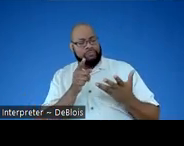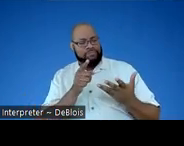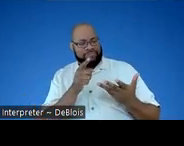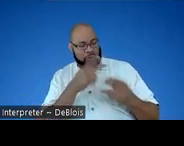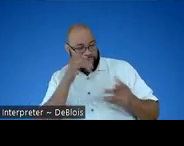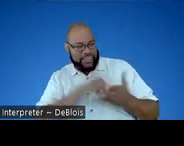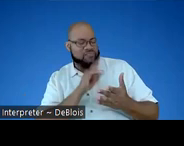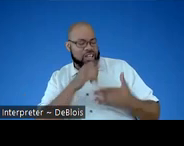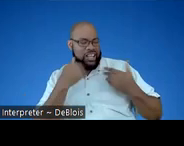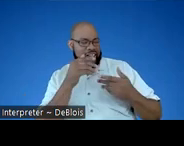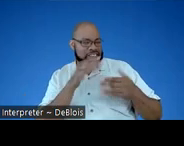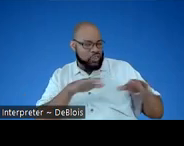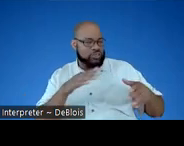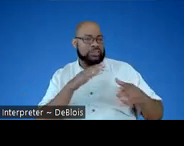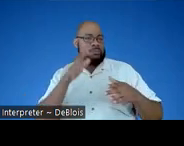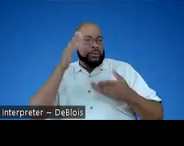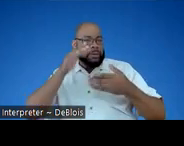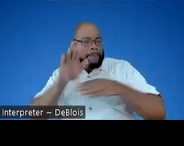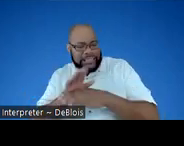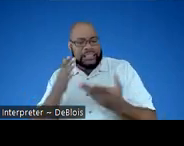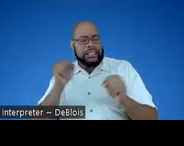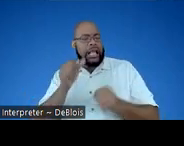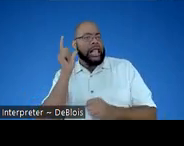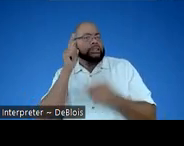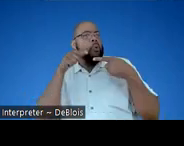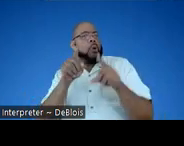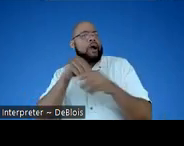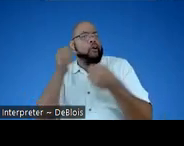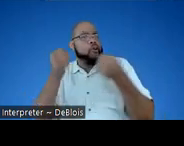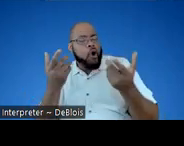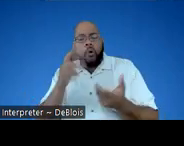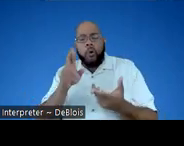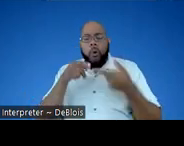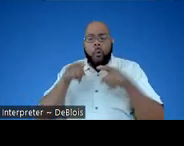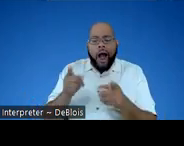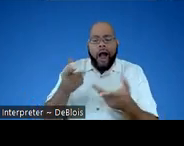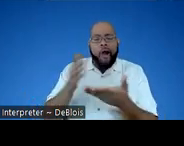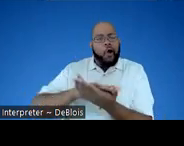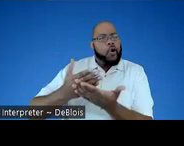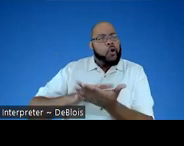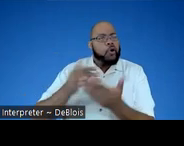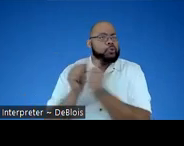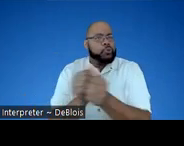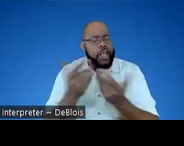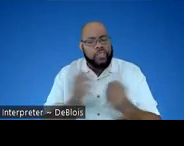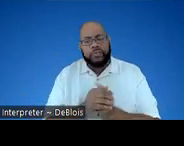children, families are busy, it's something they can listen to while they're in the car or while they're cooking dinner together.